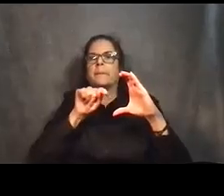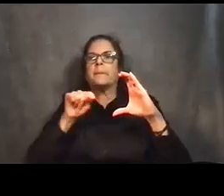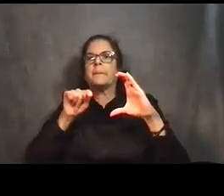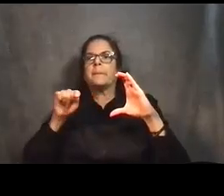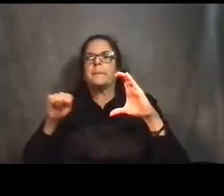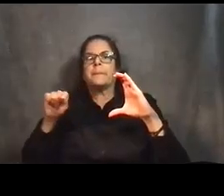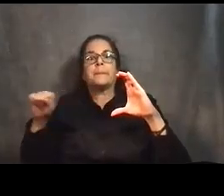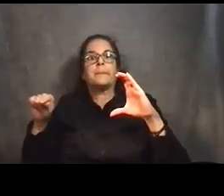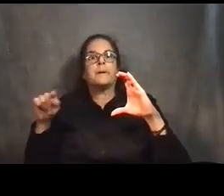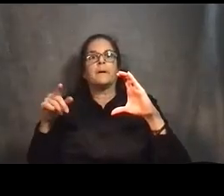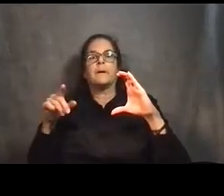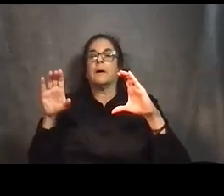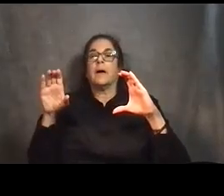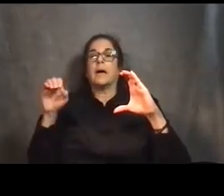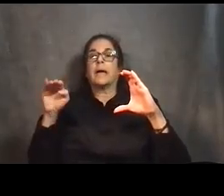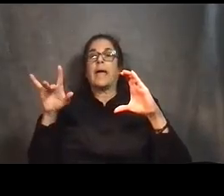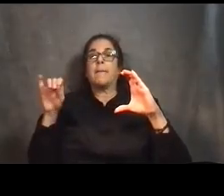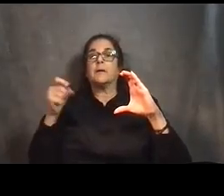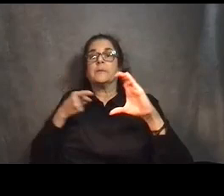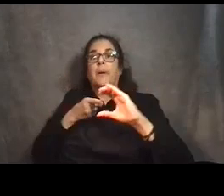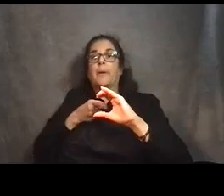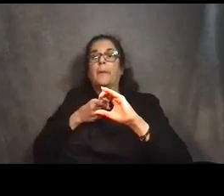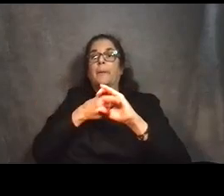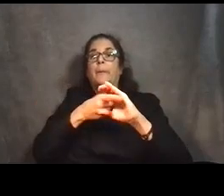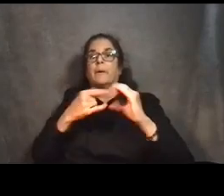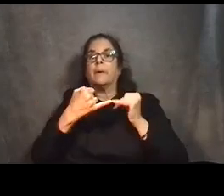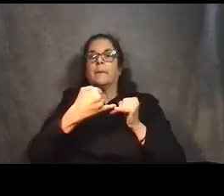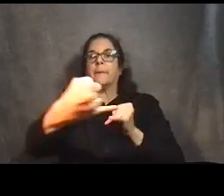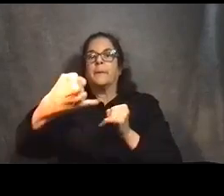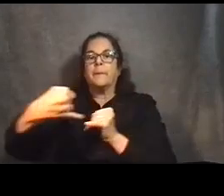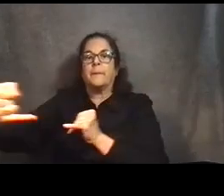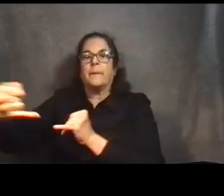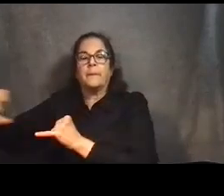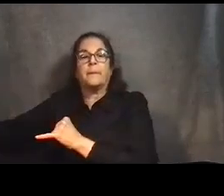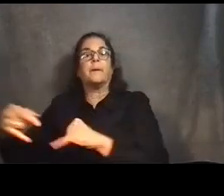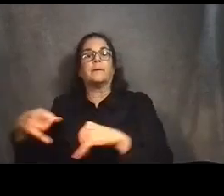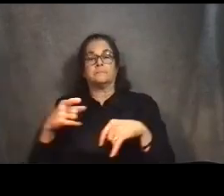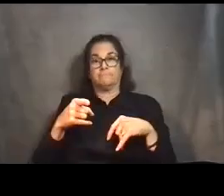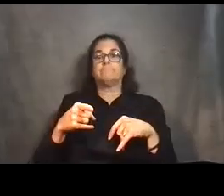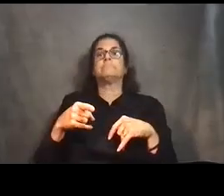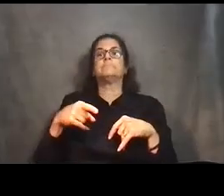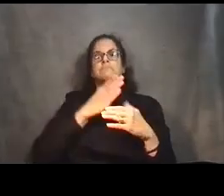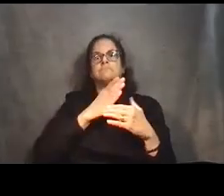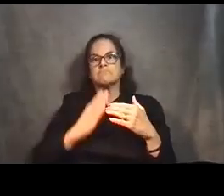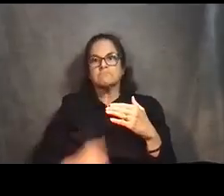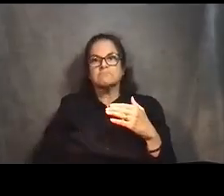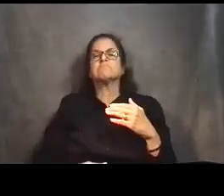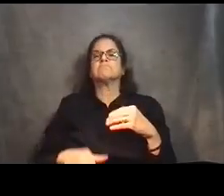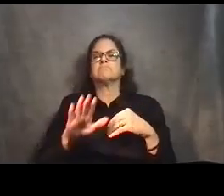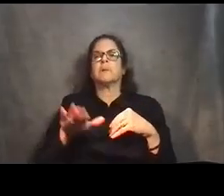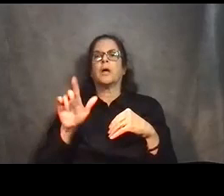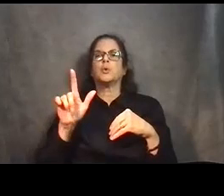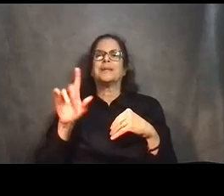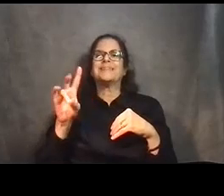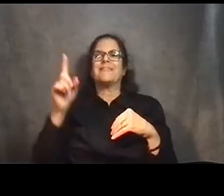longitudinally through the box that actually support the structure. Once complete, each segment is approximately 27 and a half feet wide,